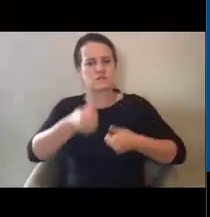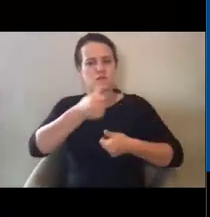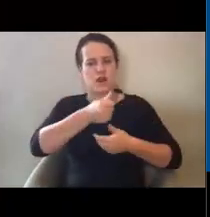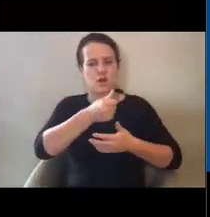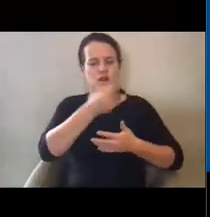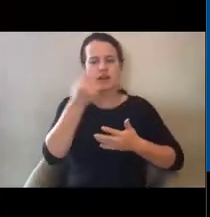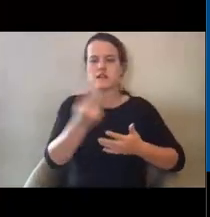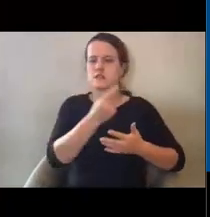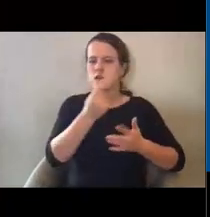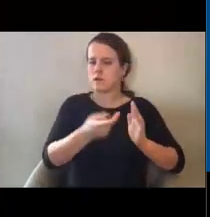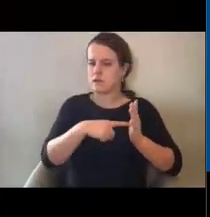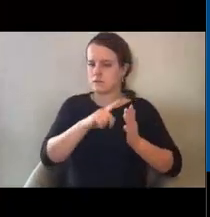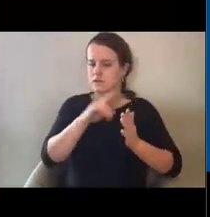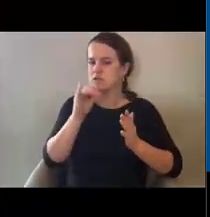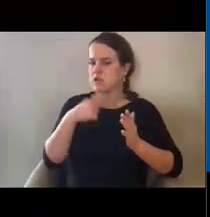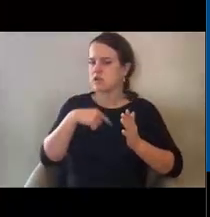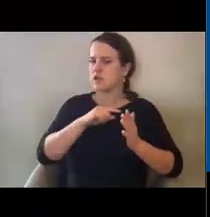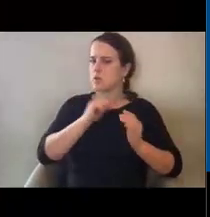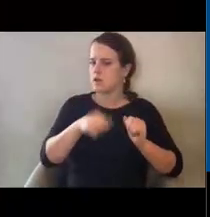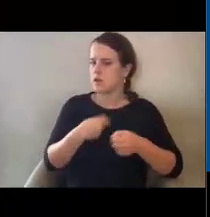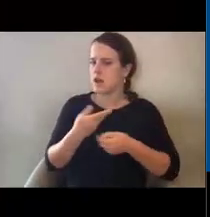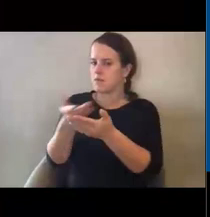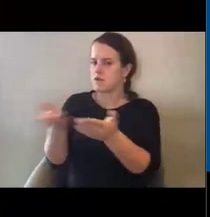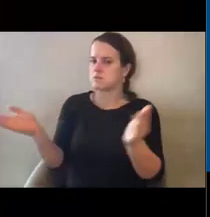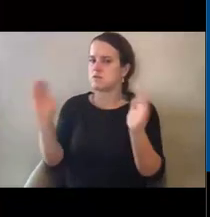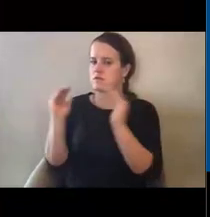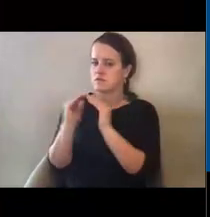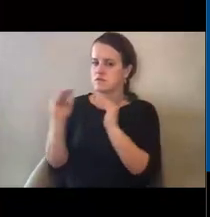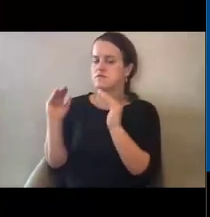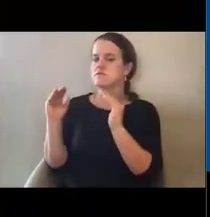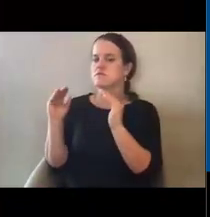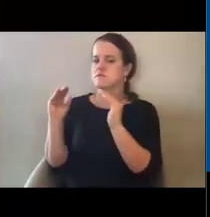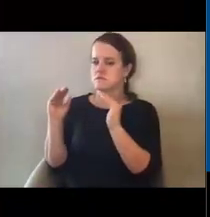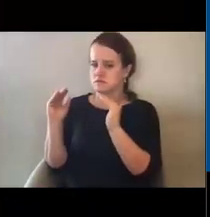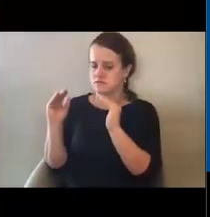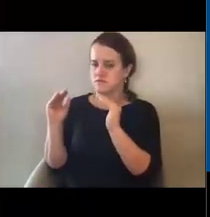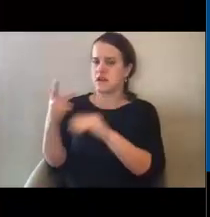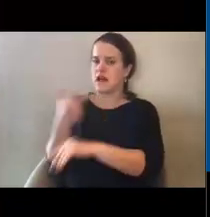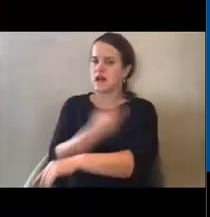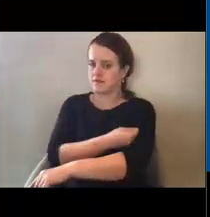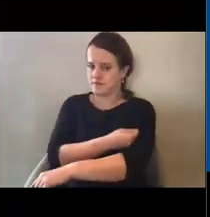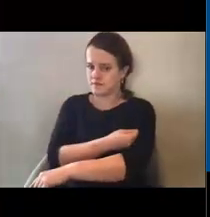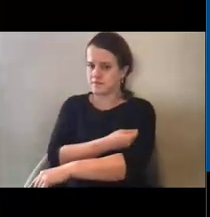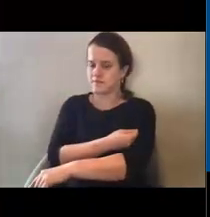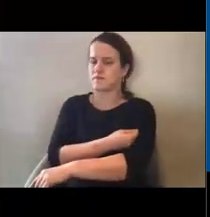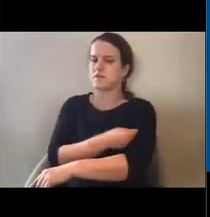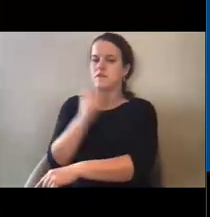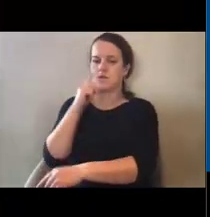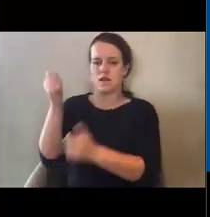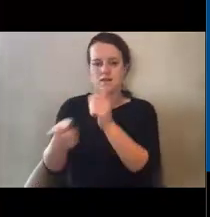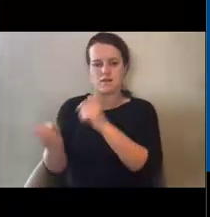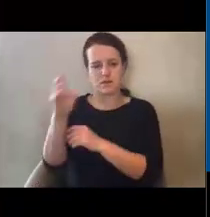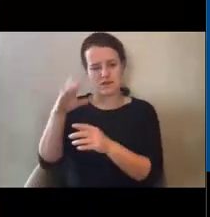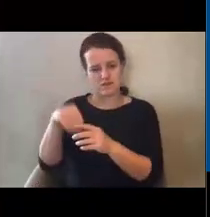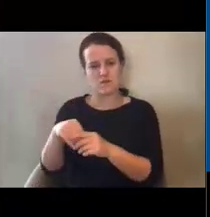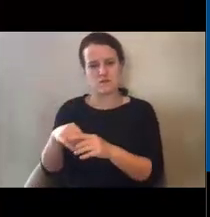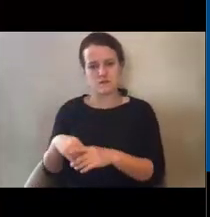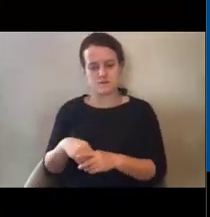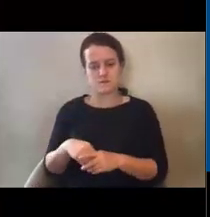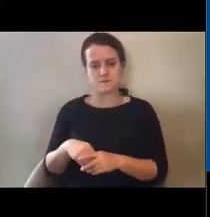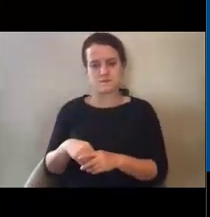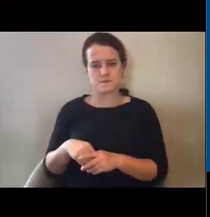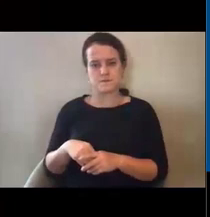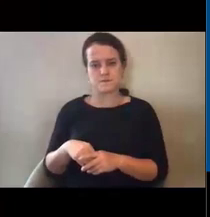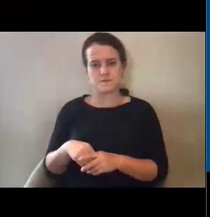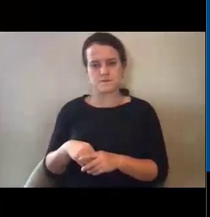ensuring that we are able to provide vaccine administration in an equitable manner for everyone. Thank